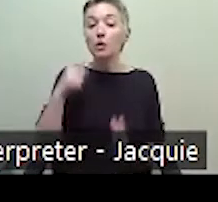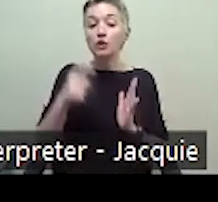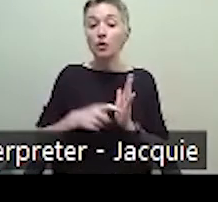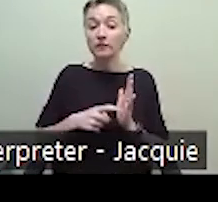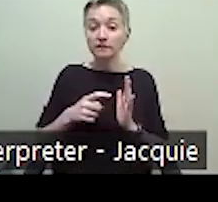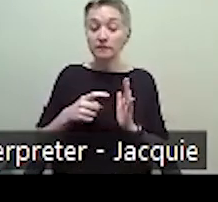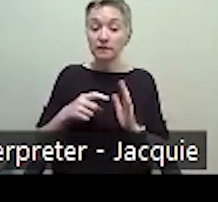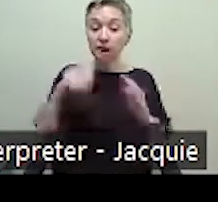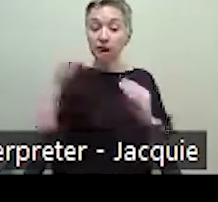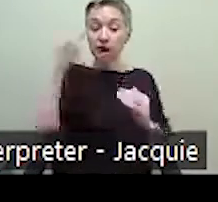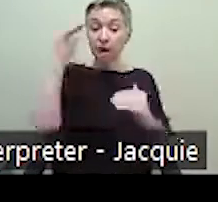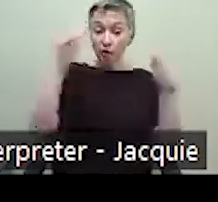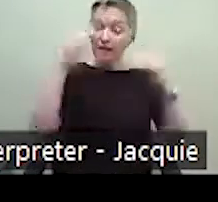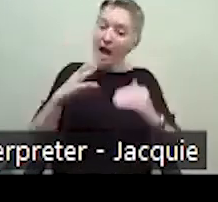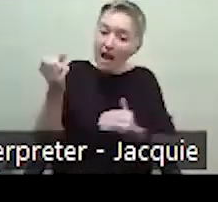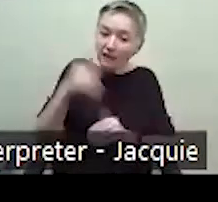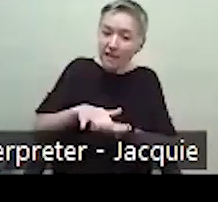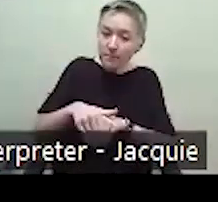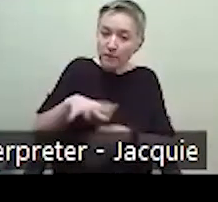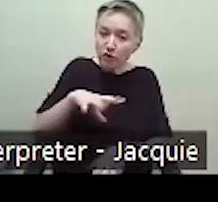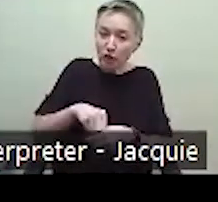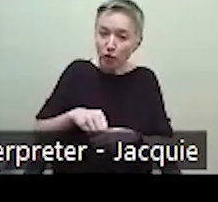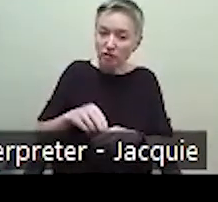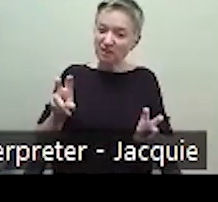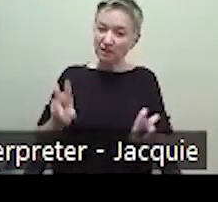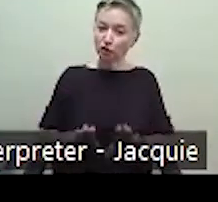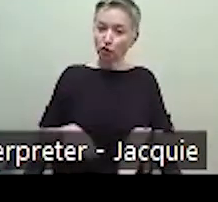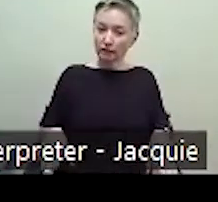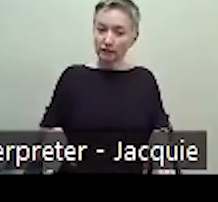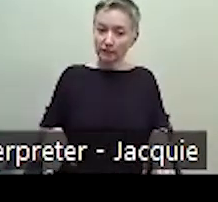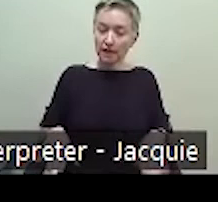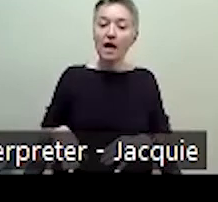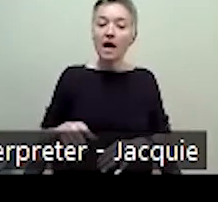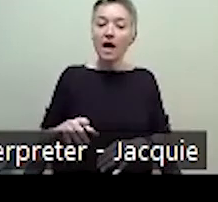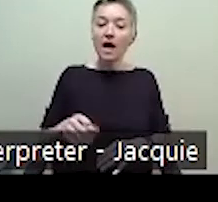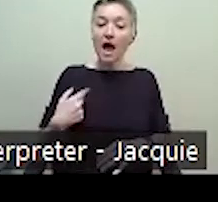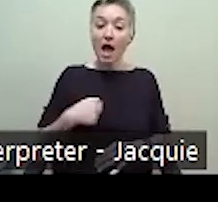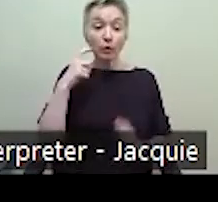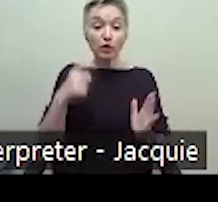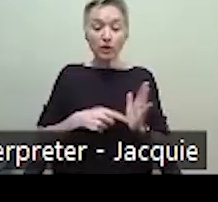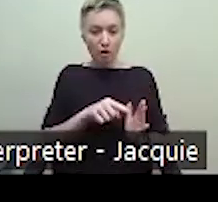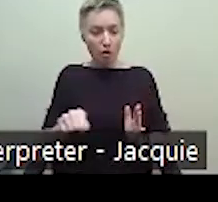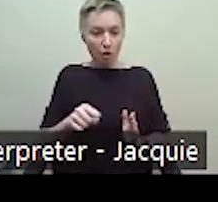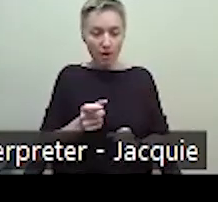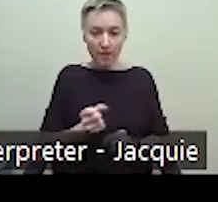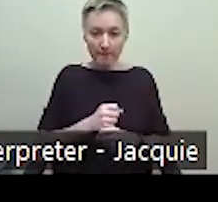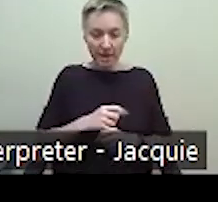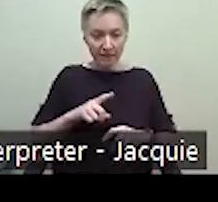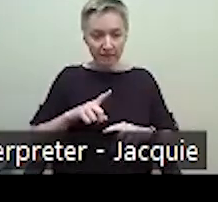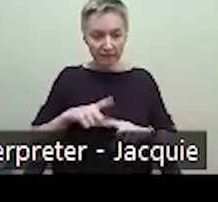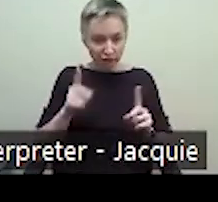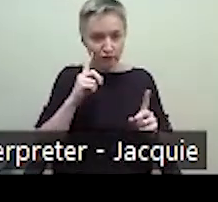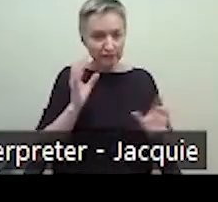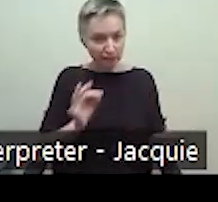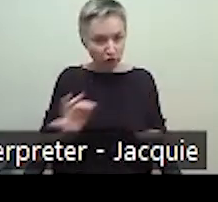you know, simulated children in the simulation make very different choices. Choices that they might have thought of in a really negative way,